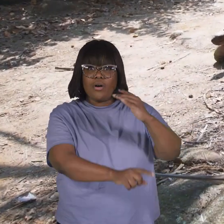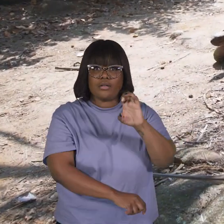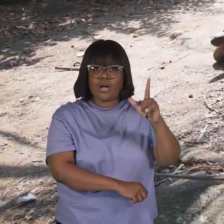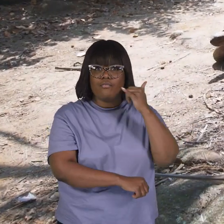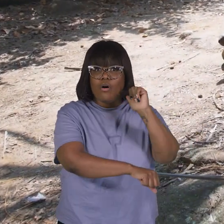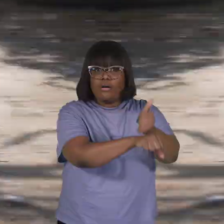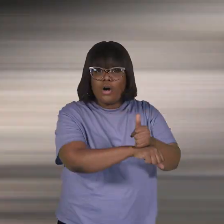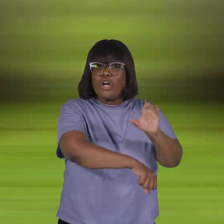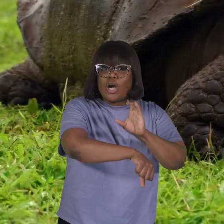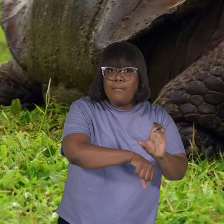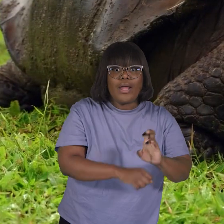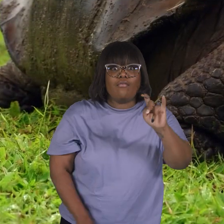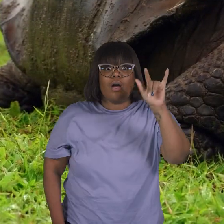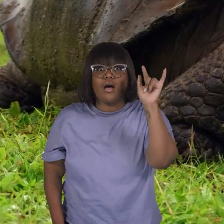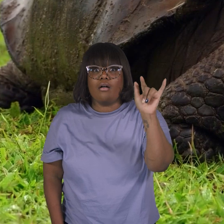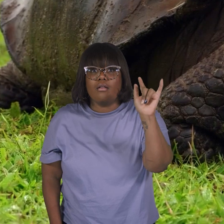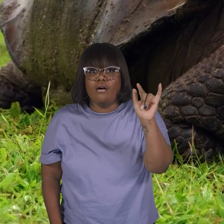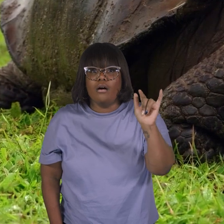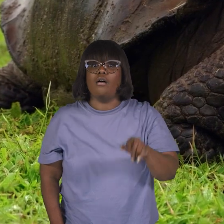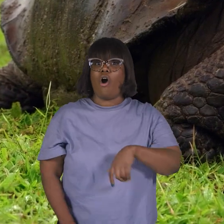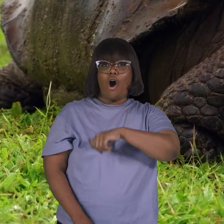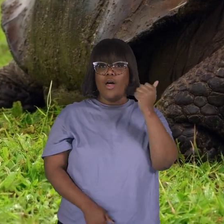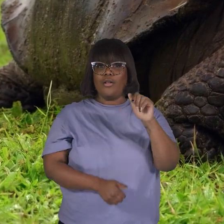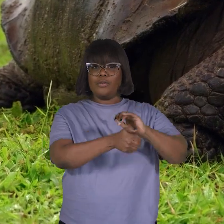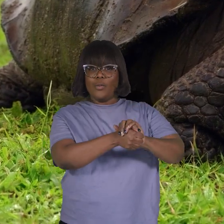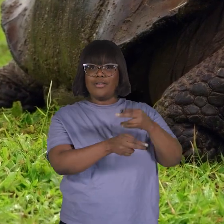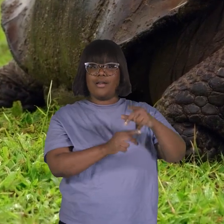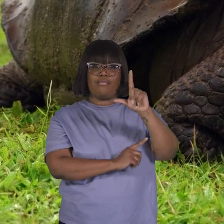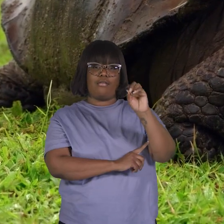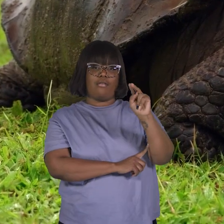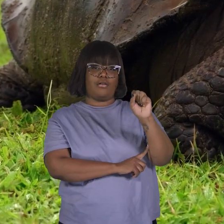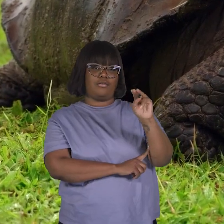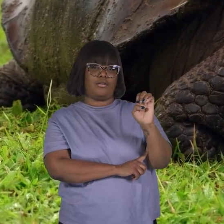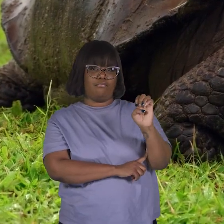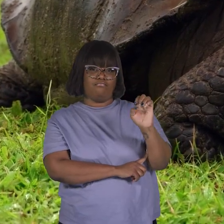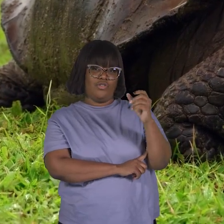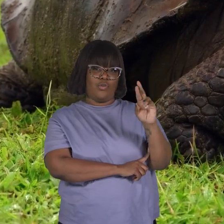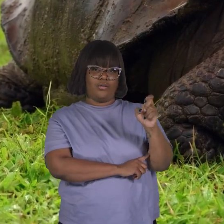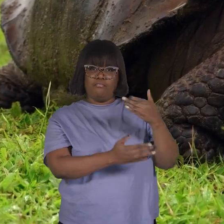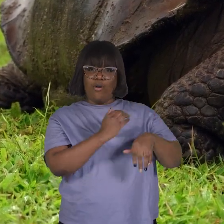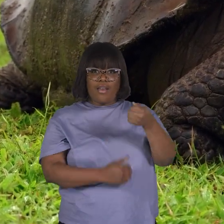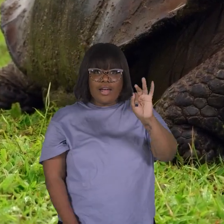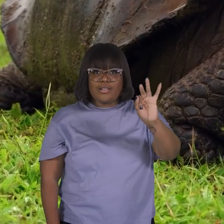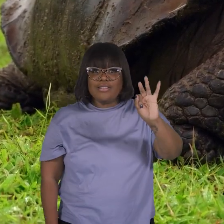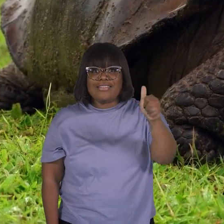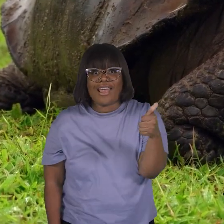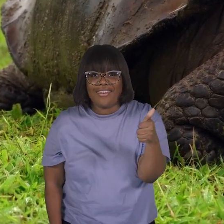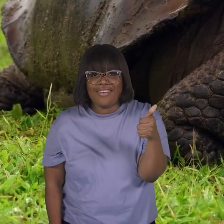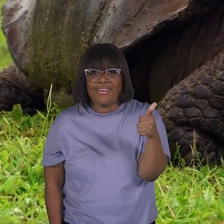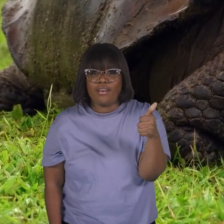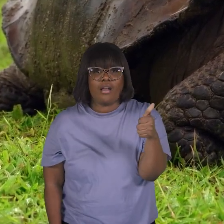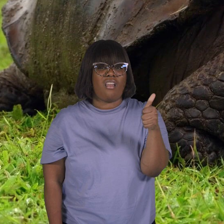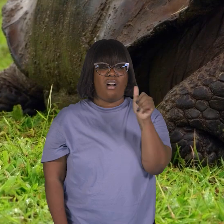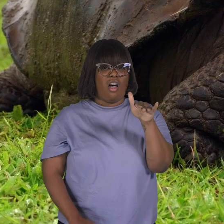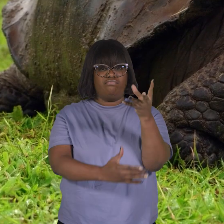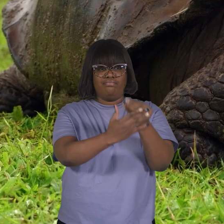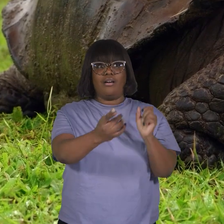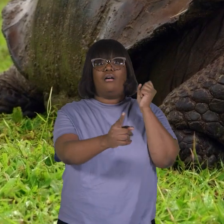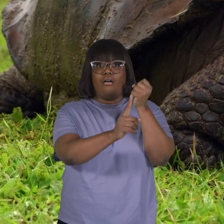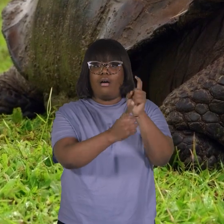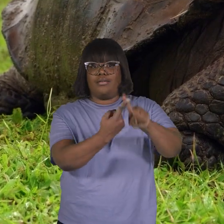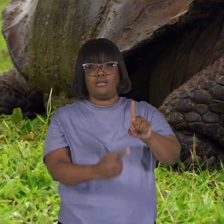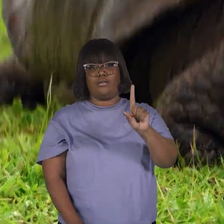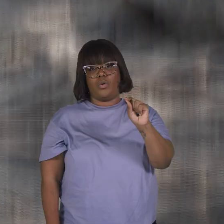or even airplanes. Another tortoise, named Lonesome George, was born in 1910, and didn't pass away until